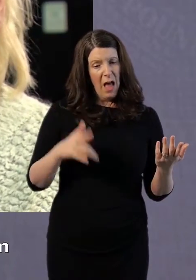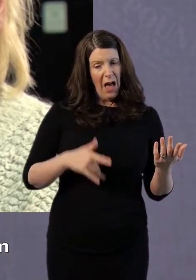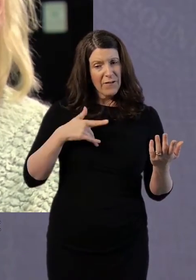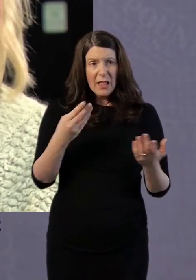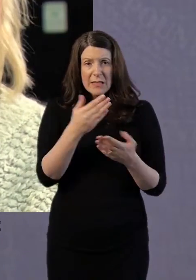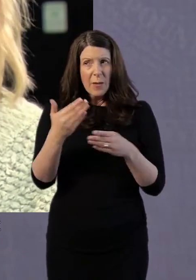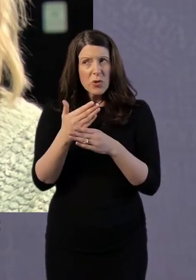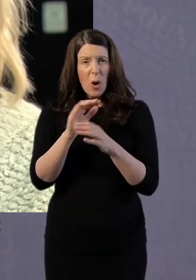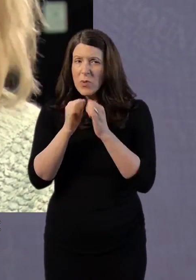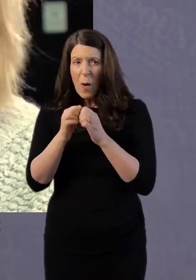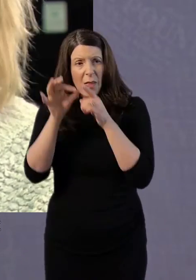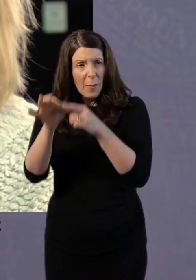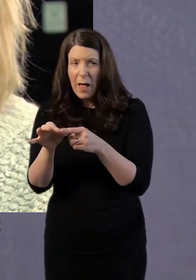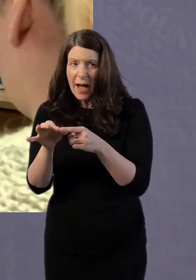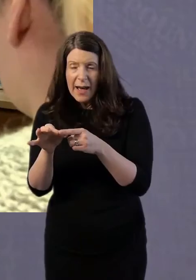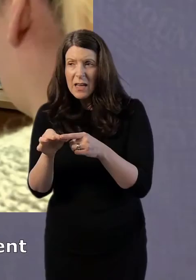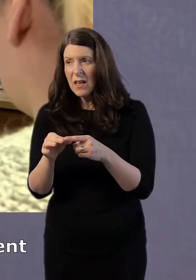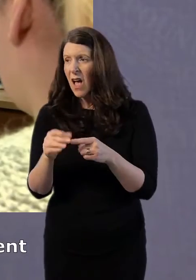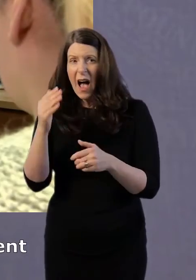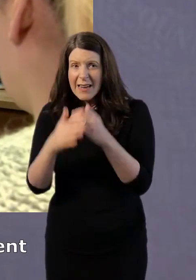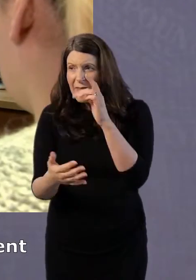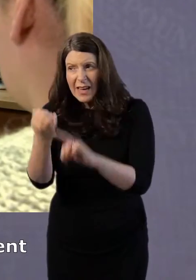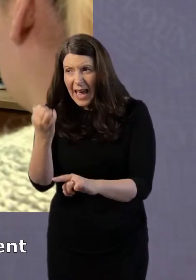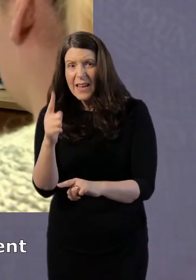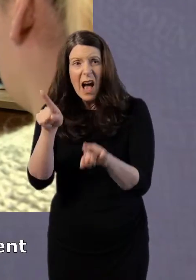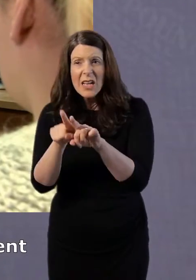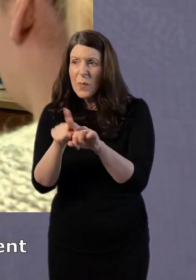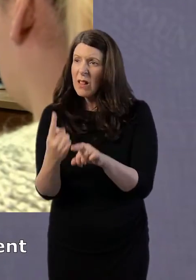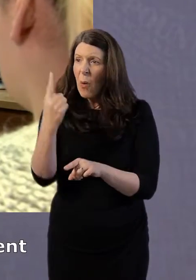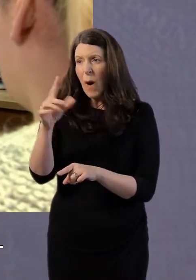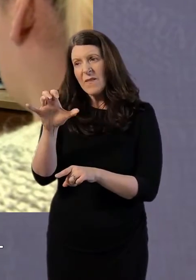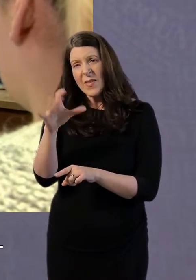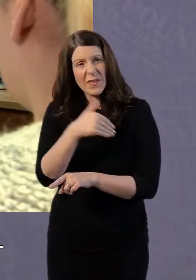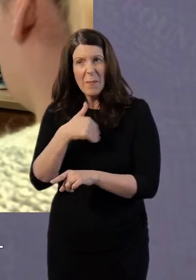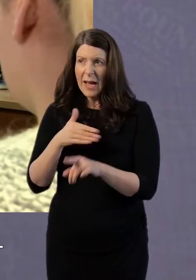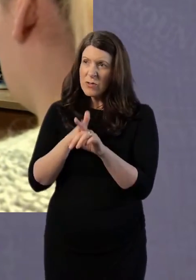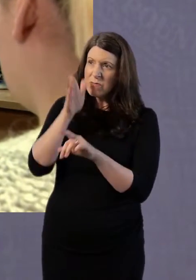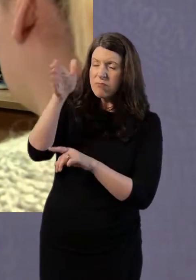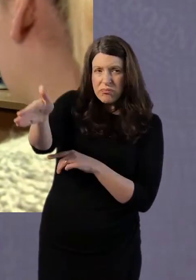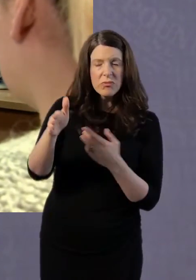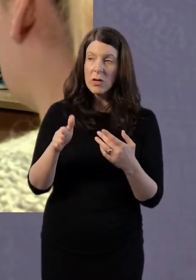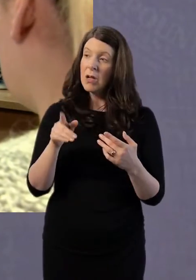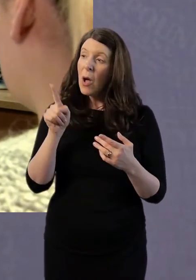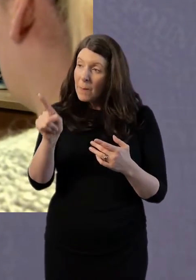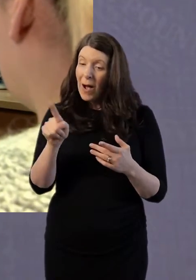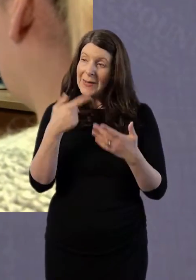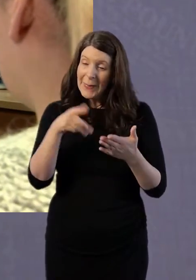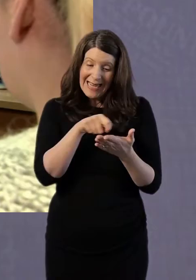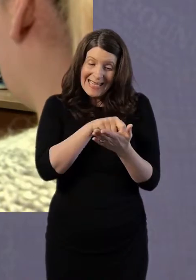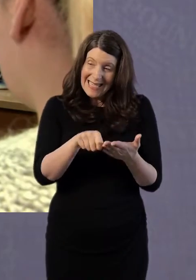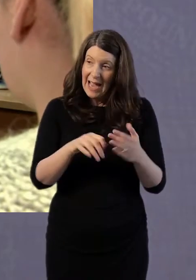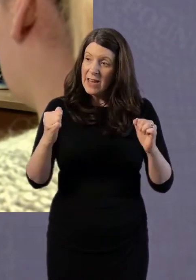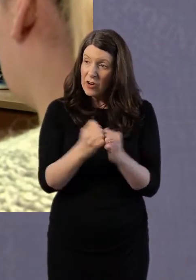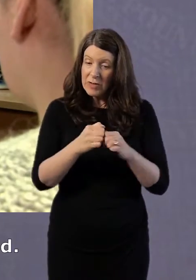never have got them and one of them was about 15 miles away. We made it quite clear when you signed the agreement, the claimant commitment, that you had to follow the rules or